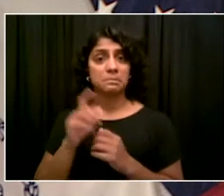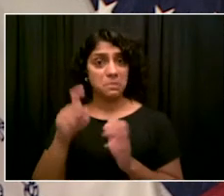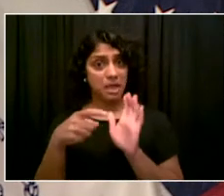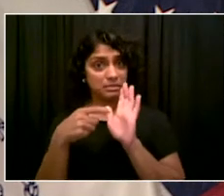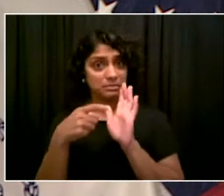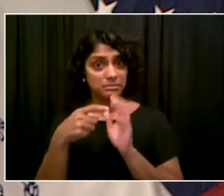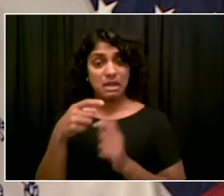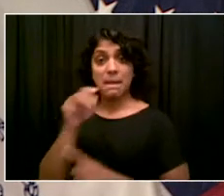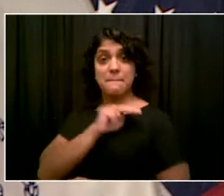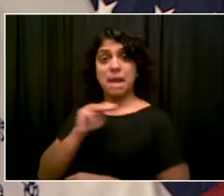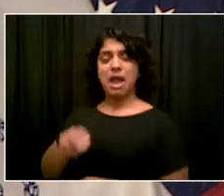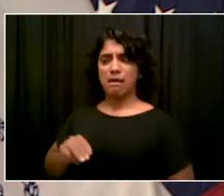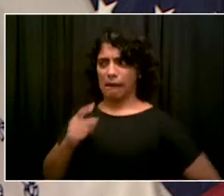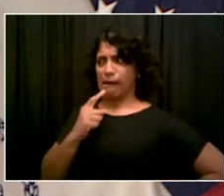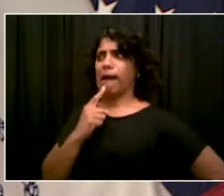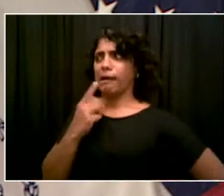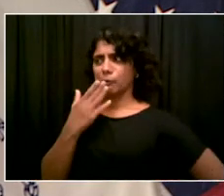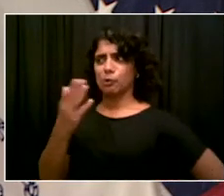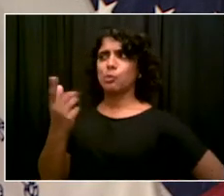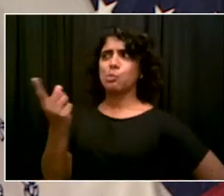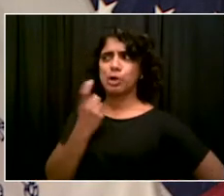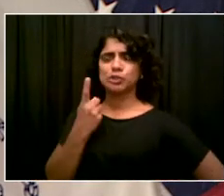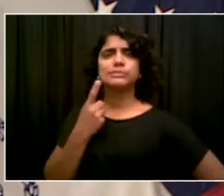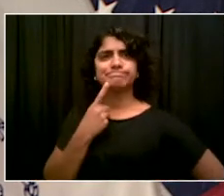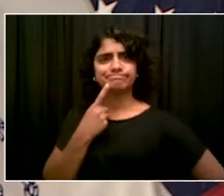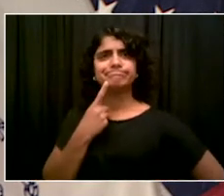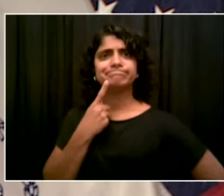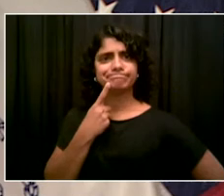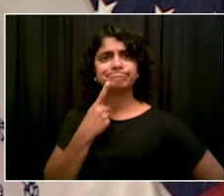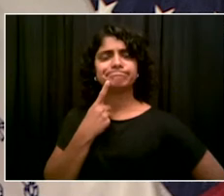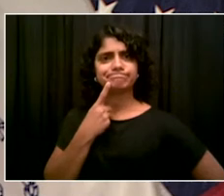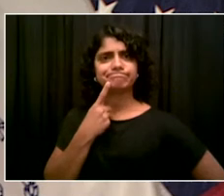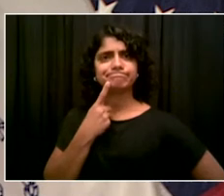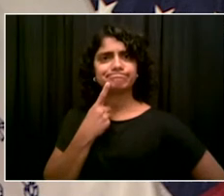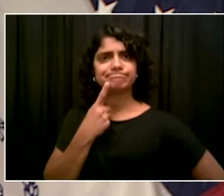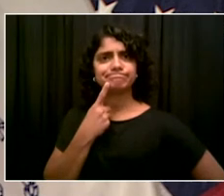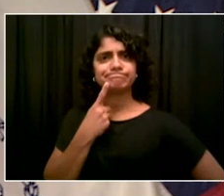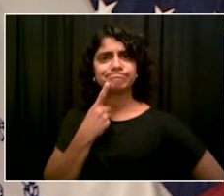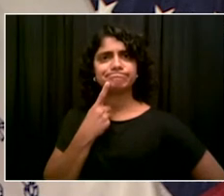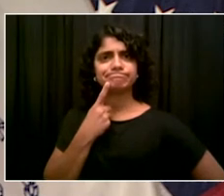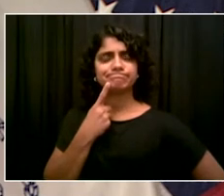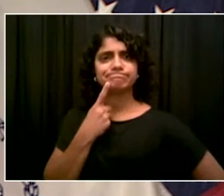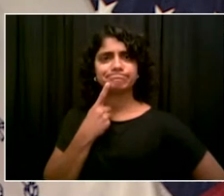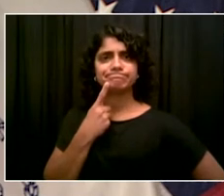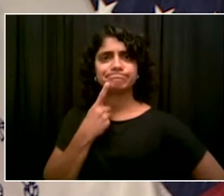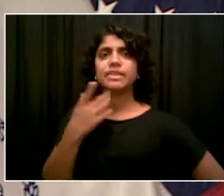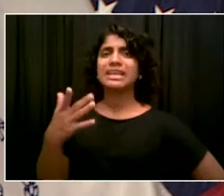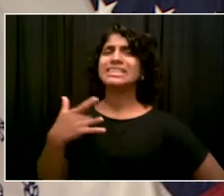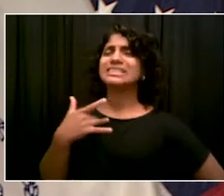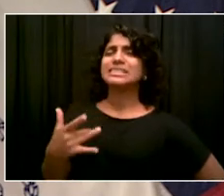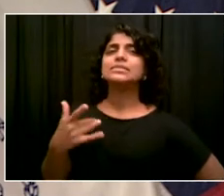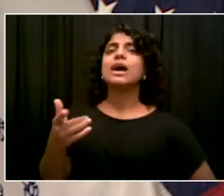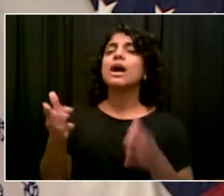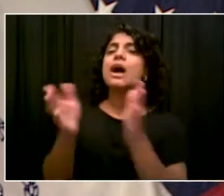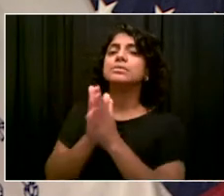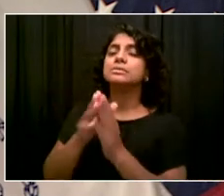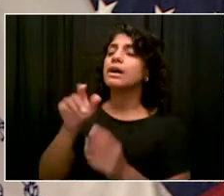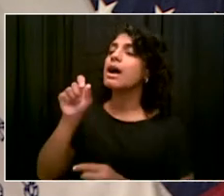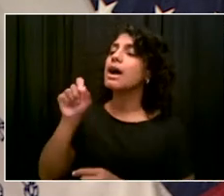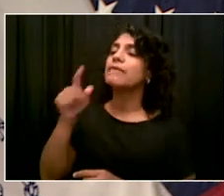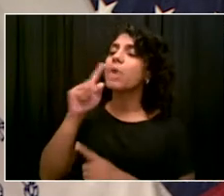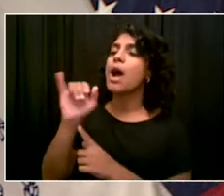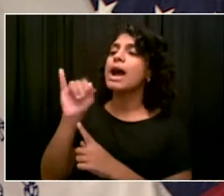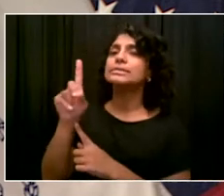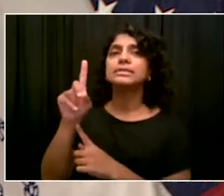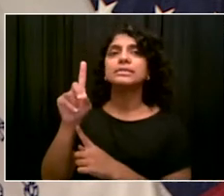it is normal to ask for identity to keep track of things like second appointments, et cetera, my understanding is if for some